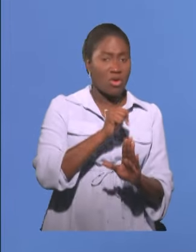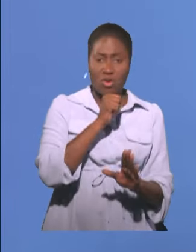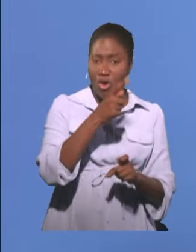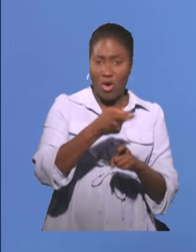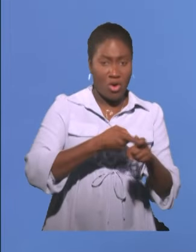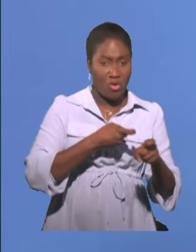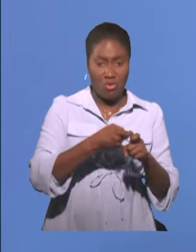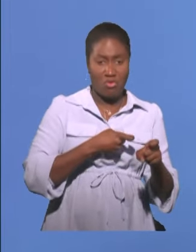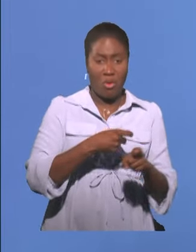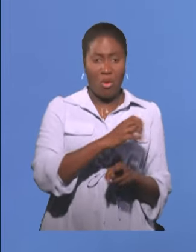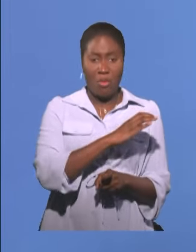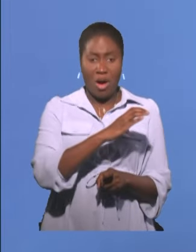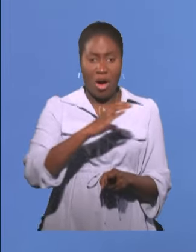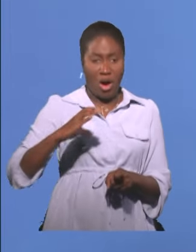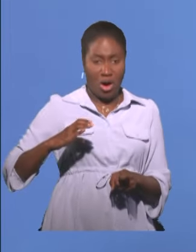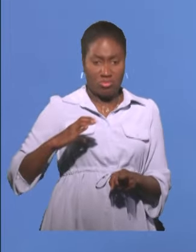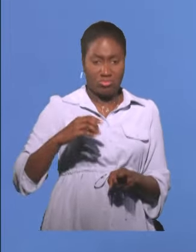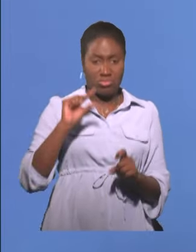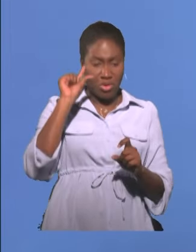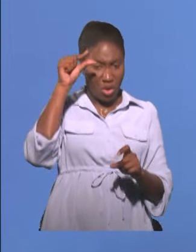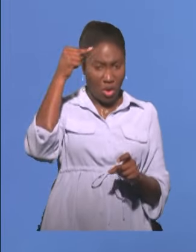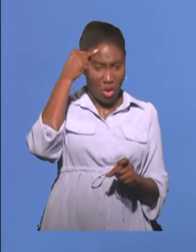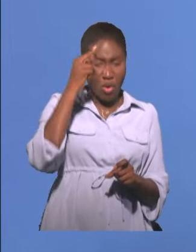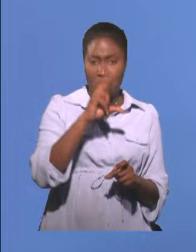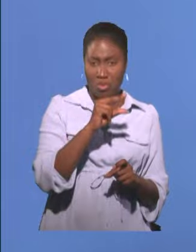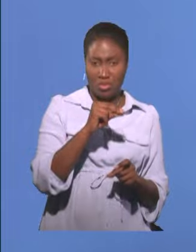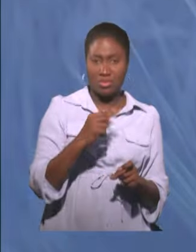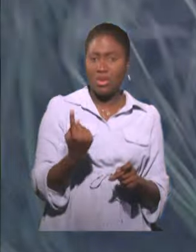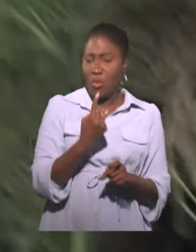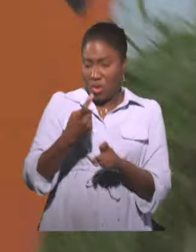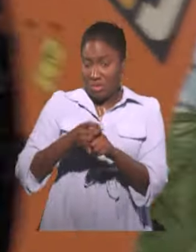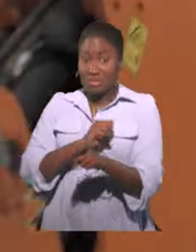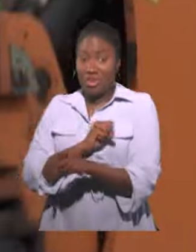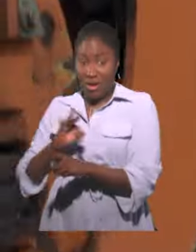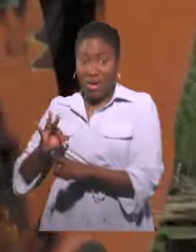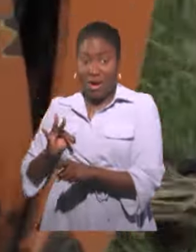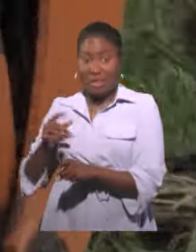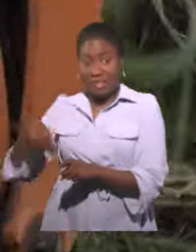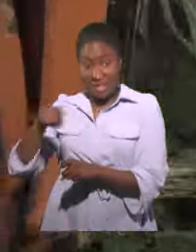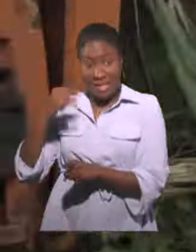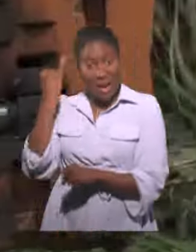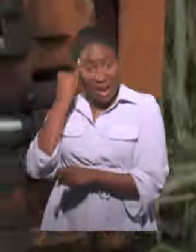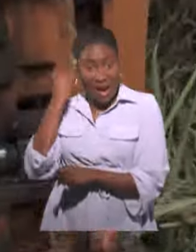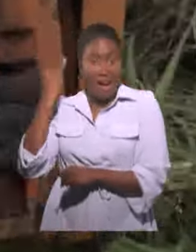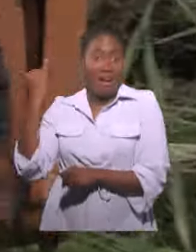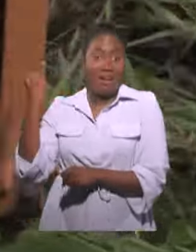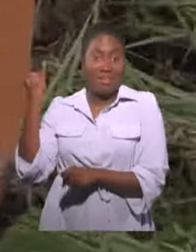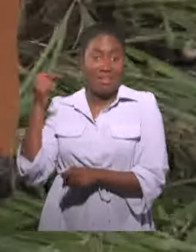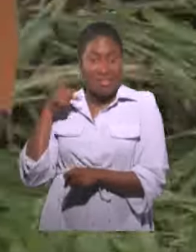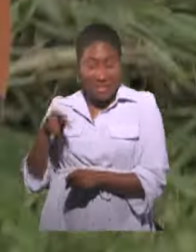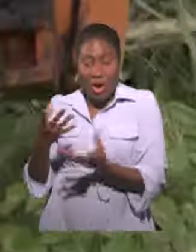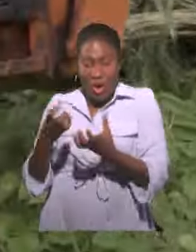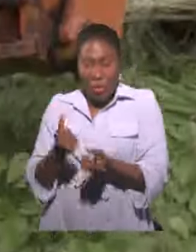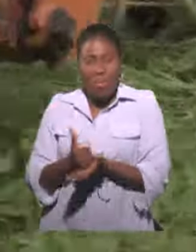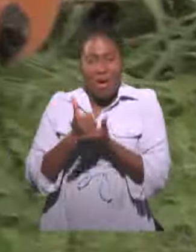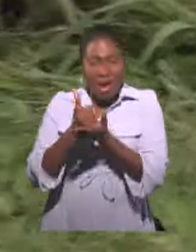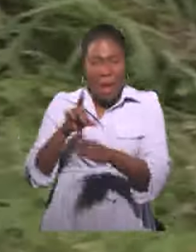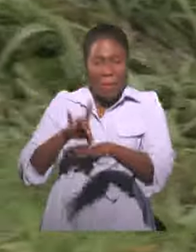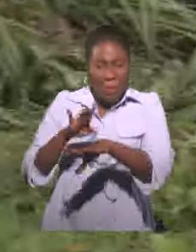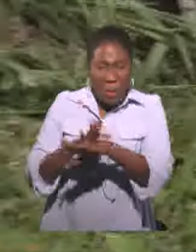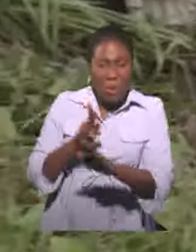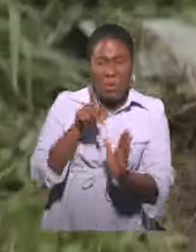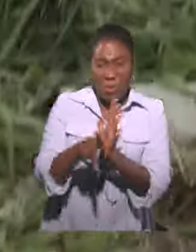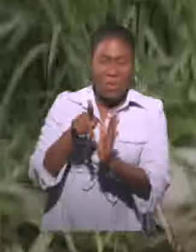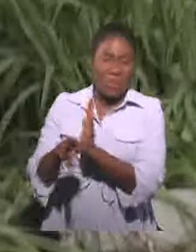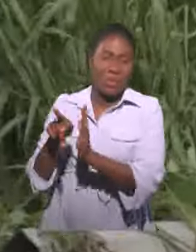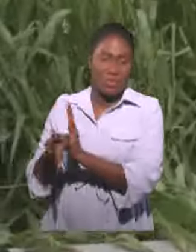that came from the staff to prevent the breeding of mosquitoes carrying the dengue virus. The initiative, which will be commencing in the Dago Martin and Chagones